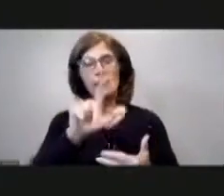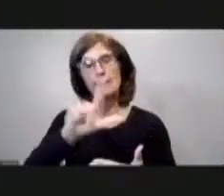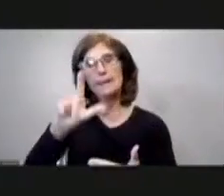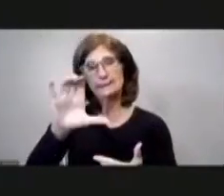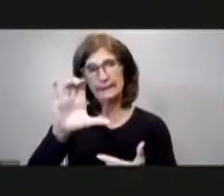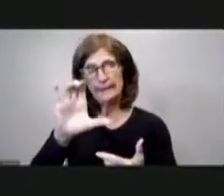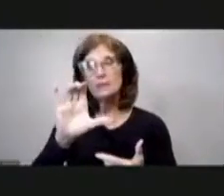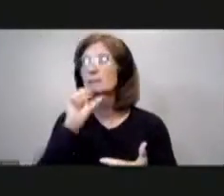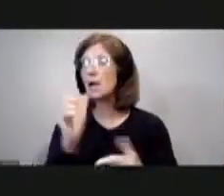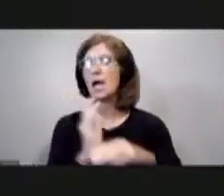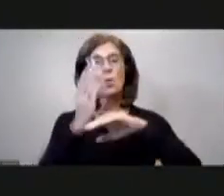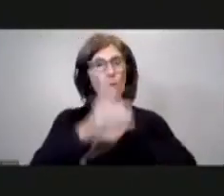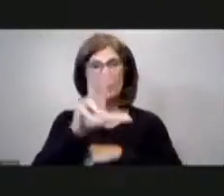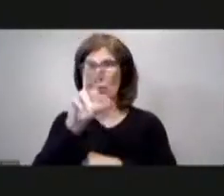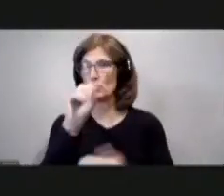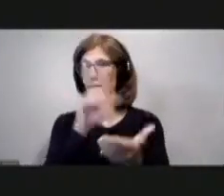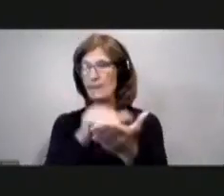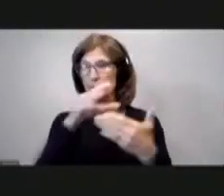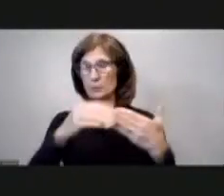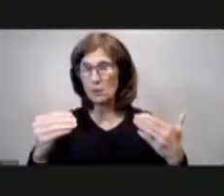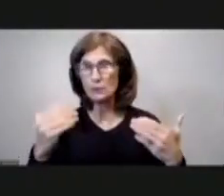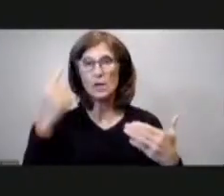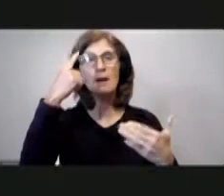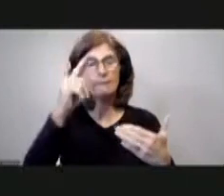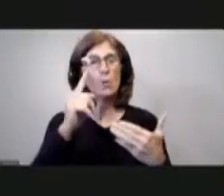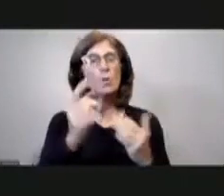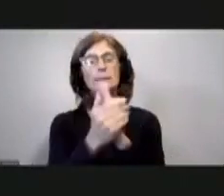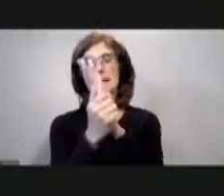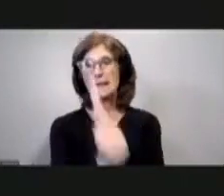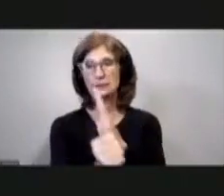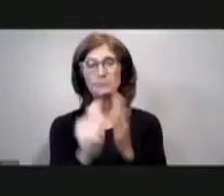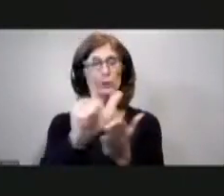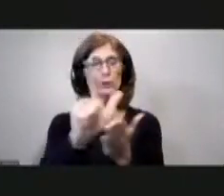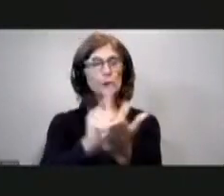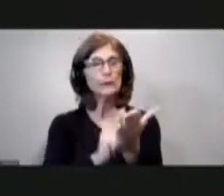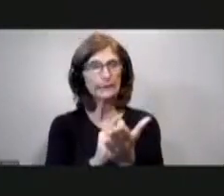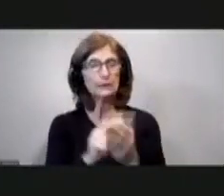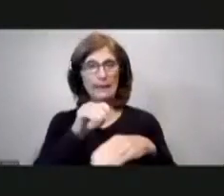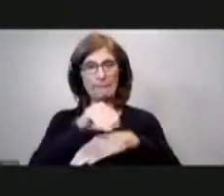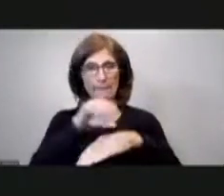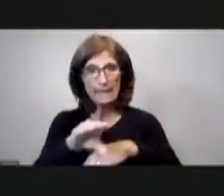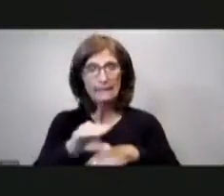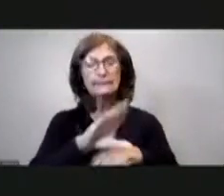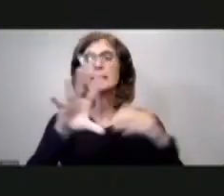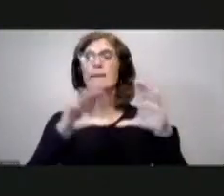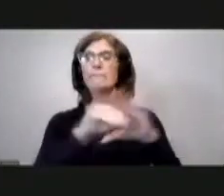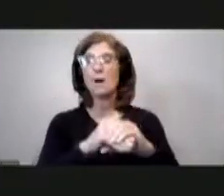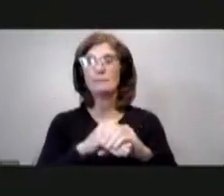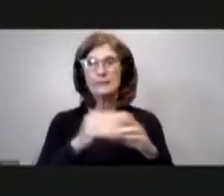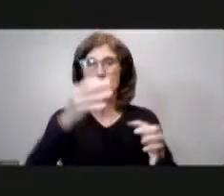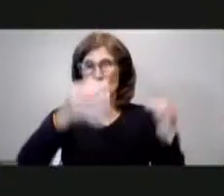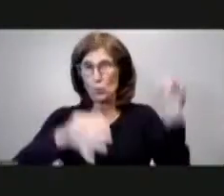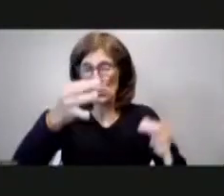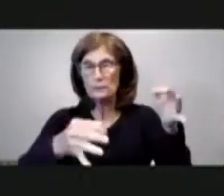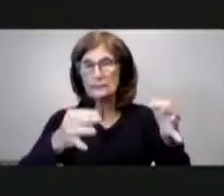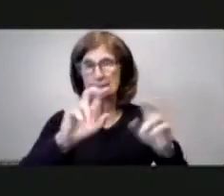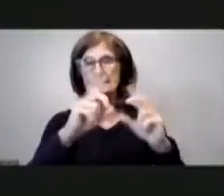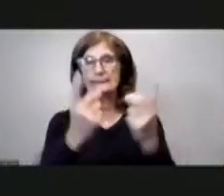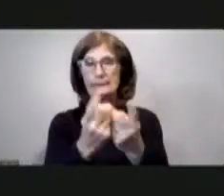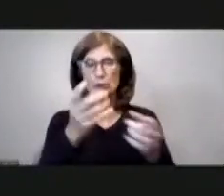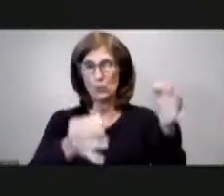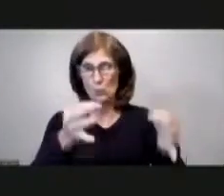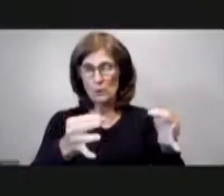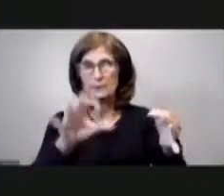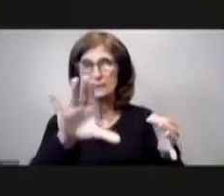not to exceed thirty thousand dollars for expert legal services related to litigation in the united united states district district court for the